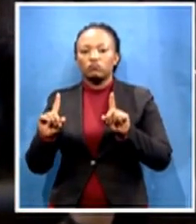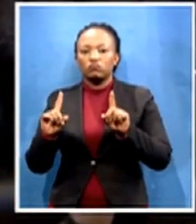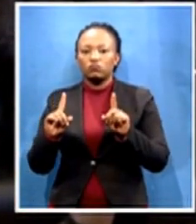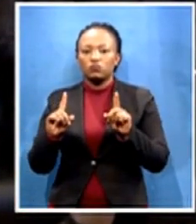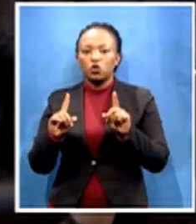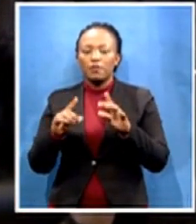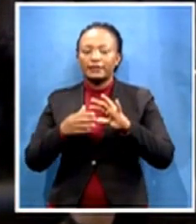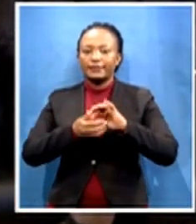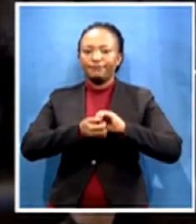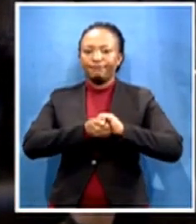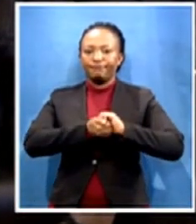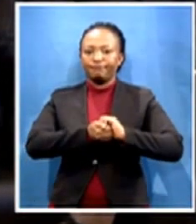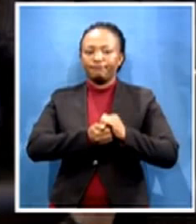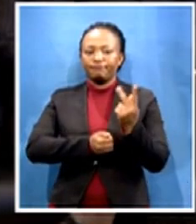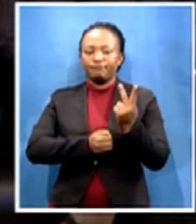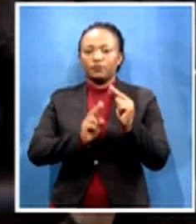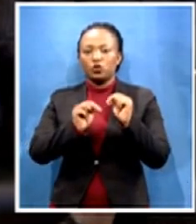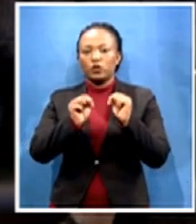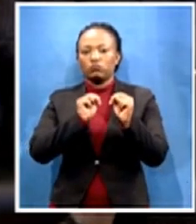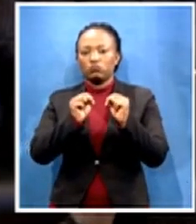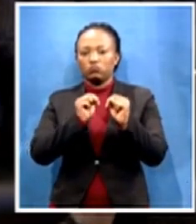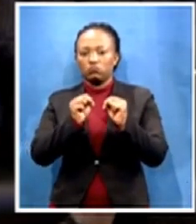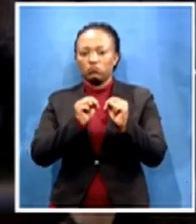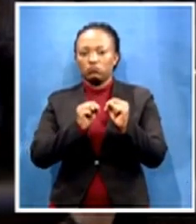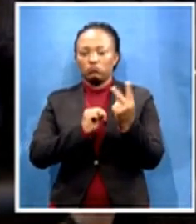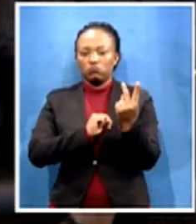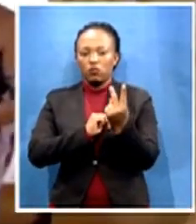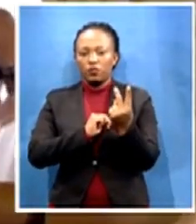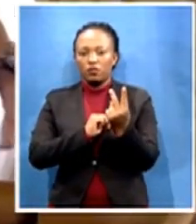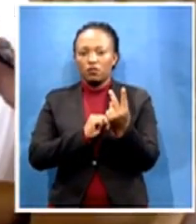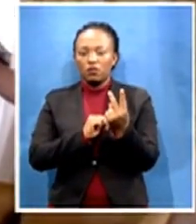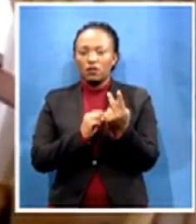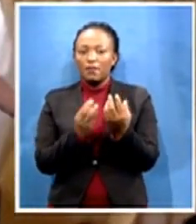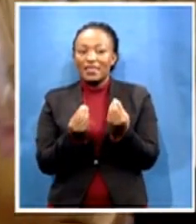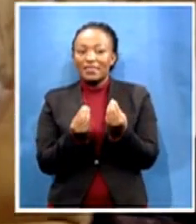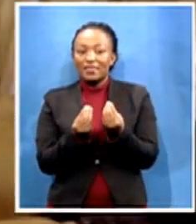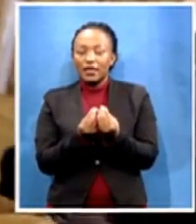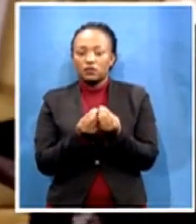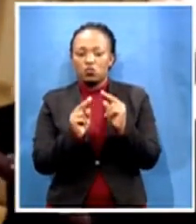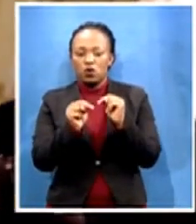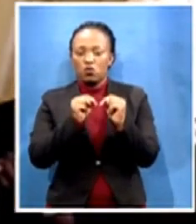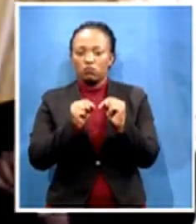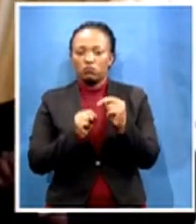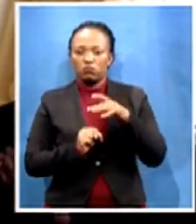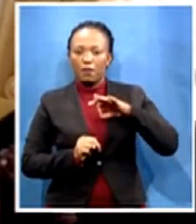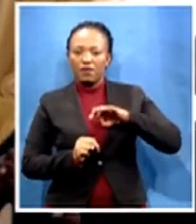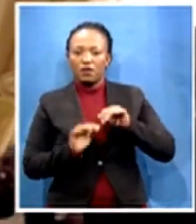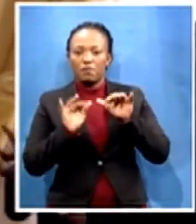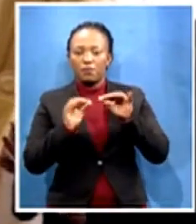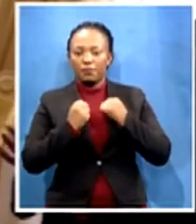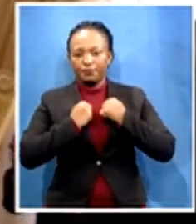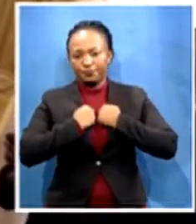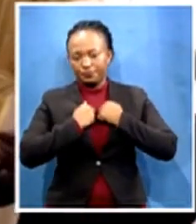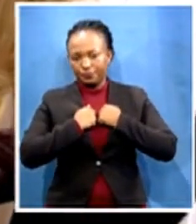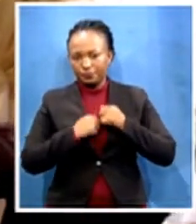things that are to the benefit of our people. From there, a quick appearance to the palace,